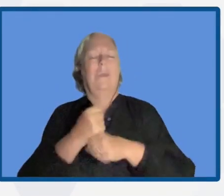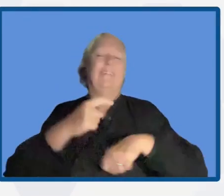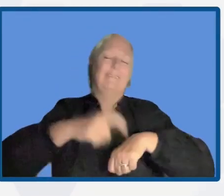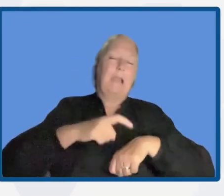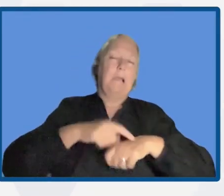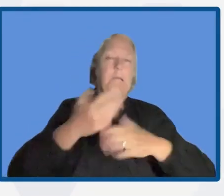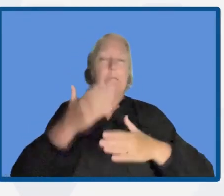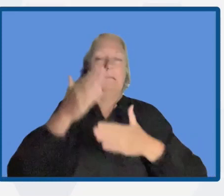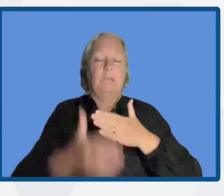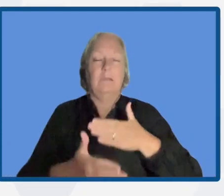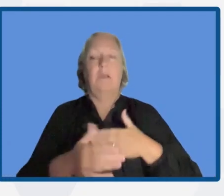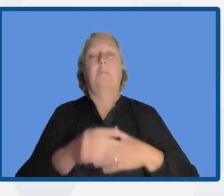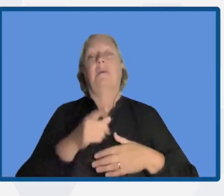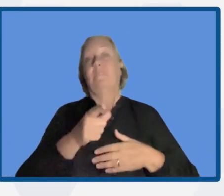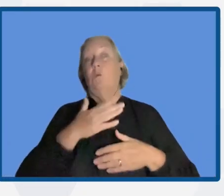if you ask me.